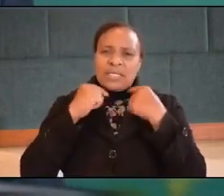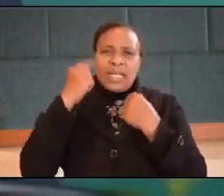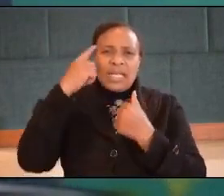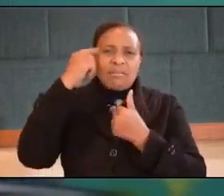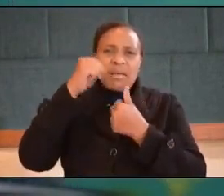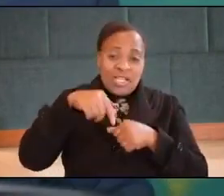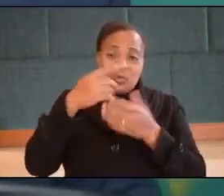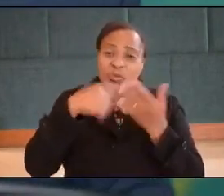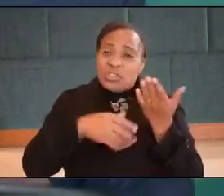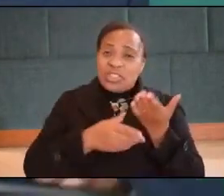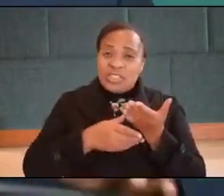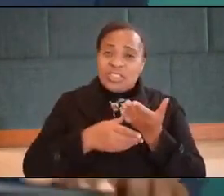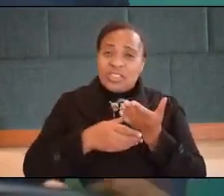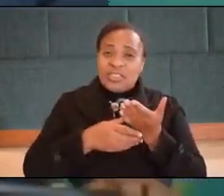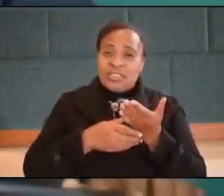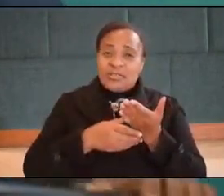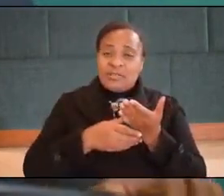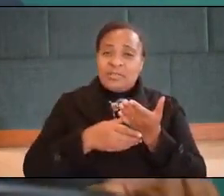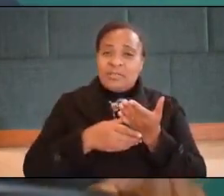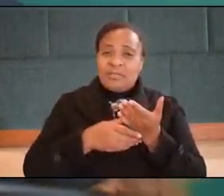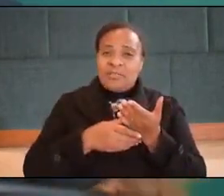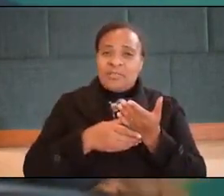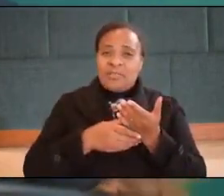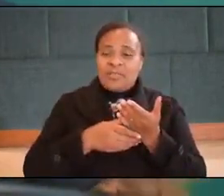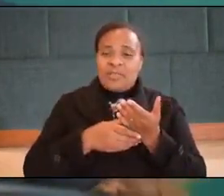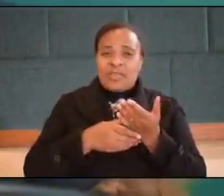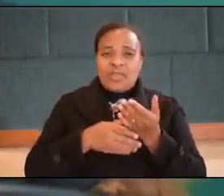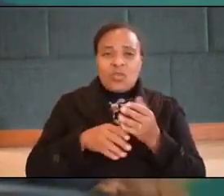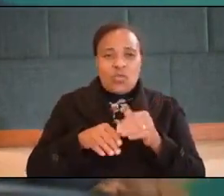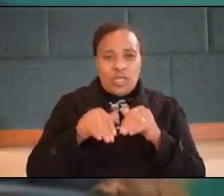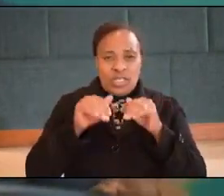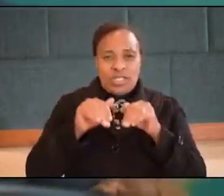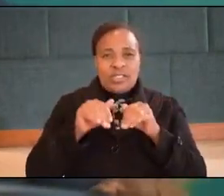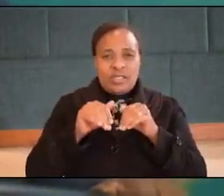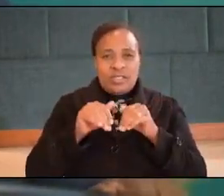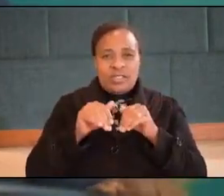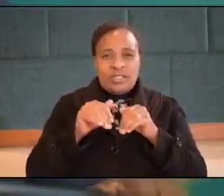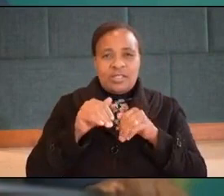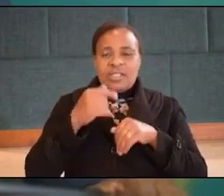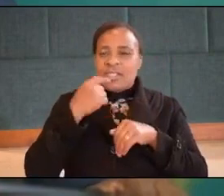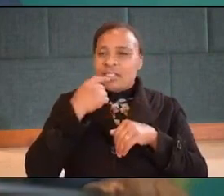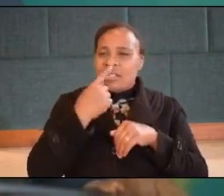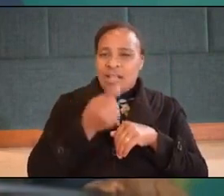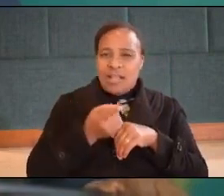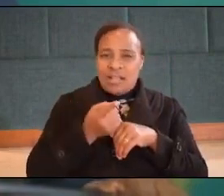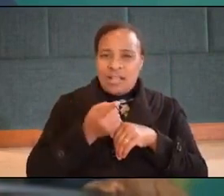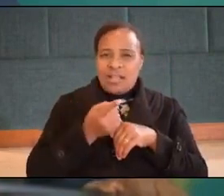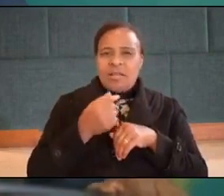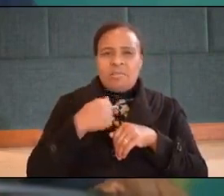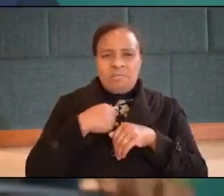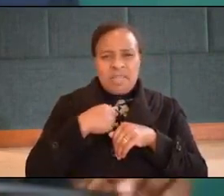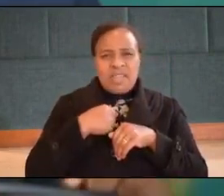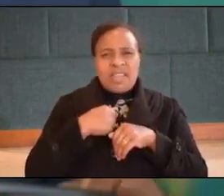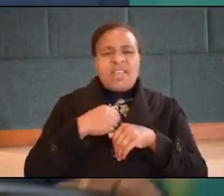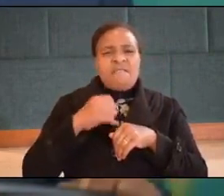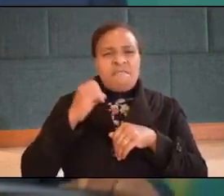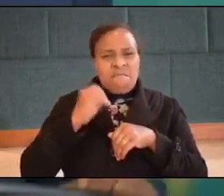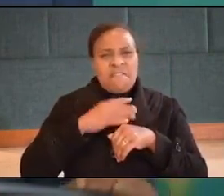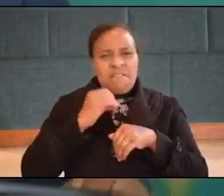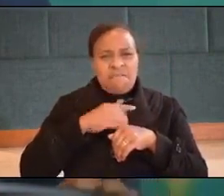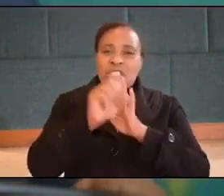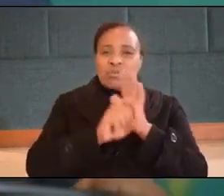i miss those days let me pause to say i'm so much scared to think